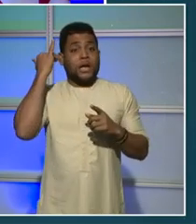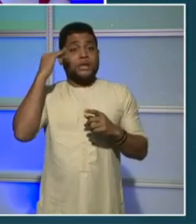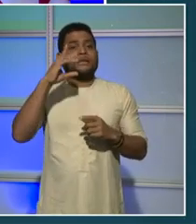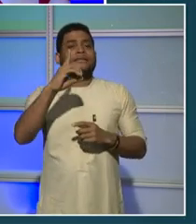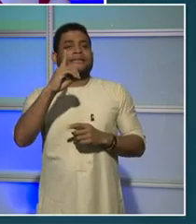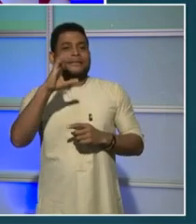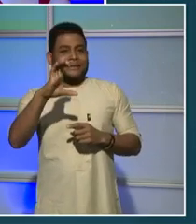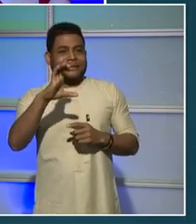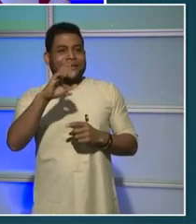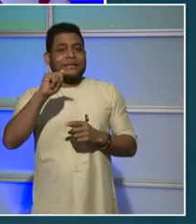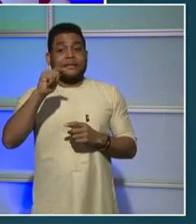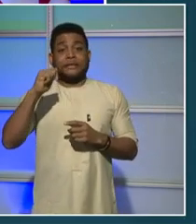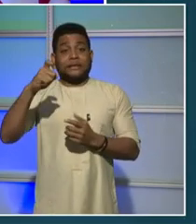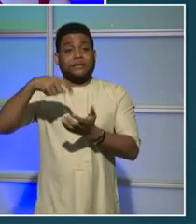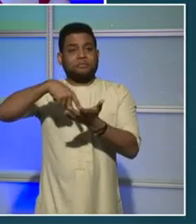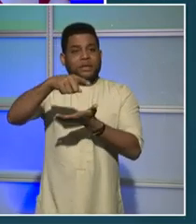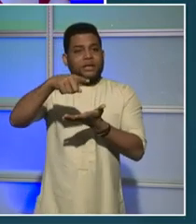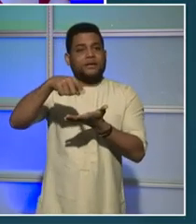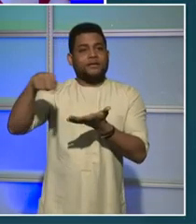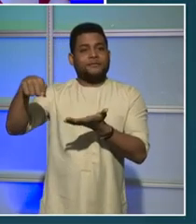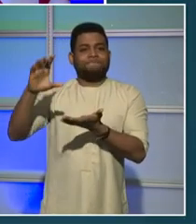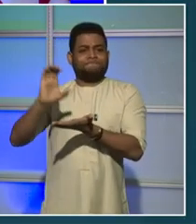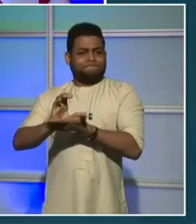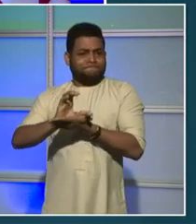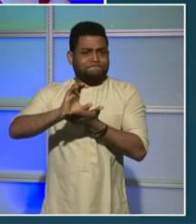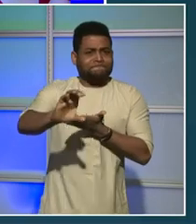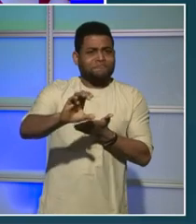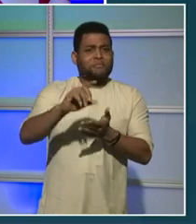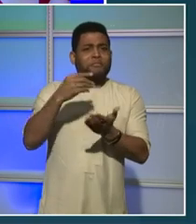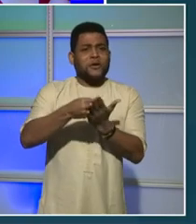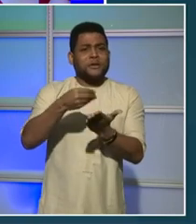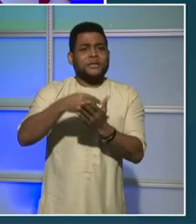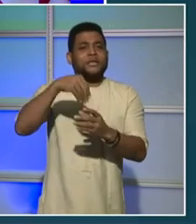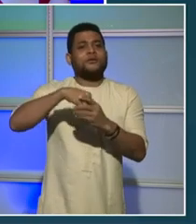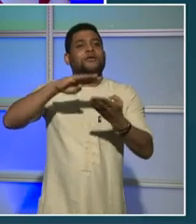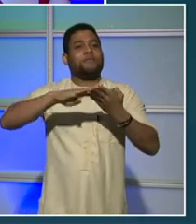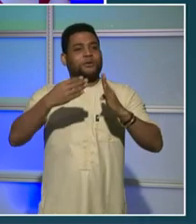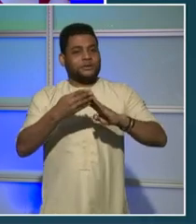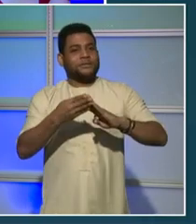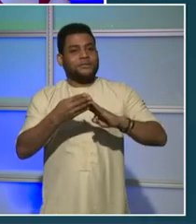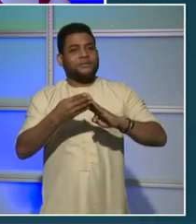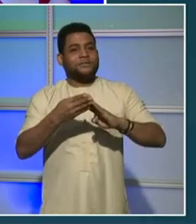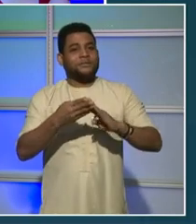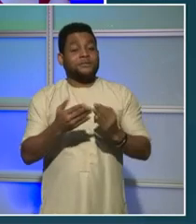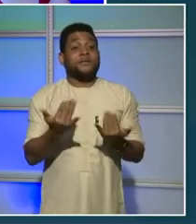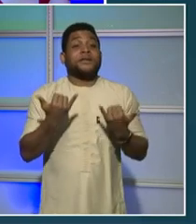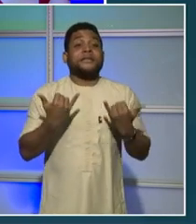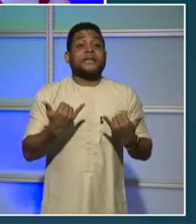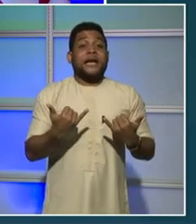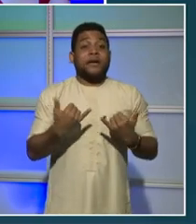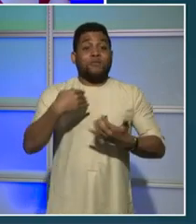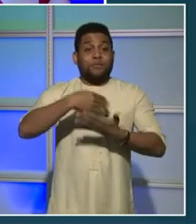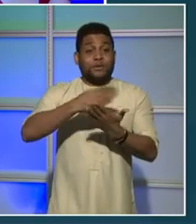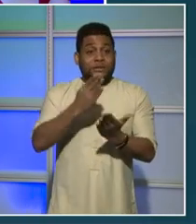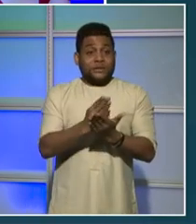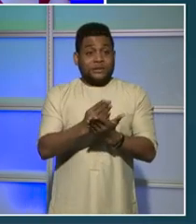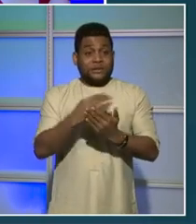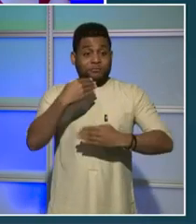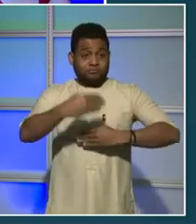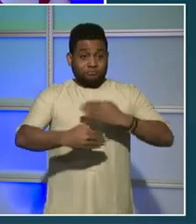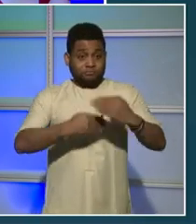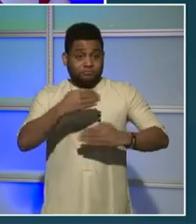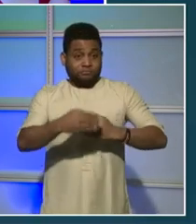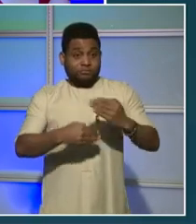And so, as we celebrate our progress, the budget process is our opportunity to pause, consider our